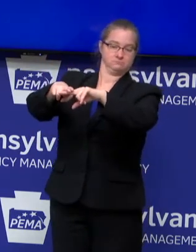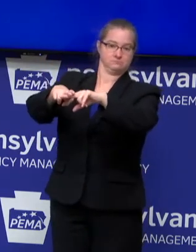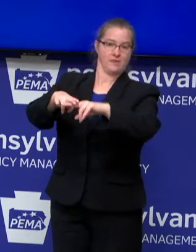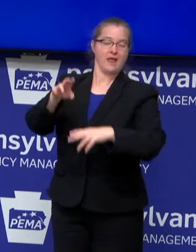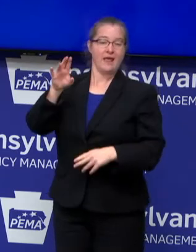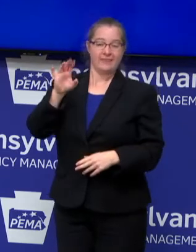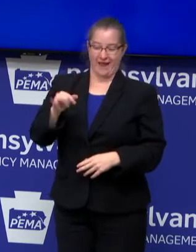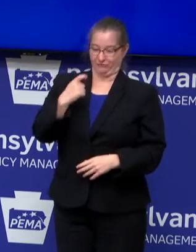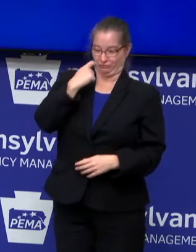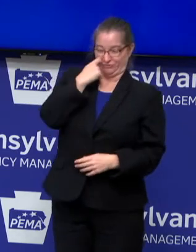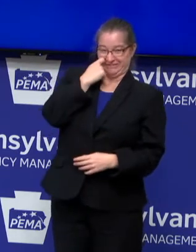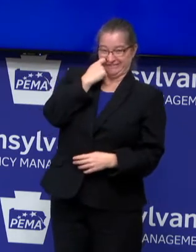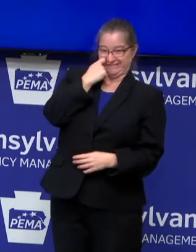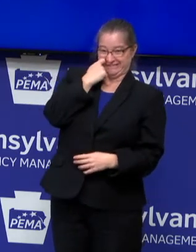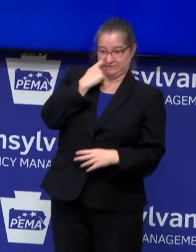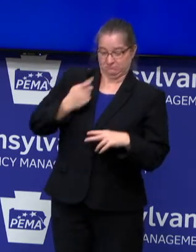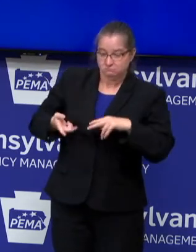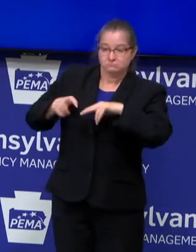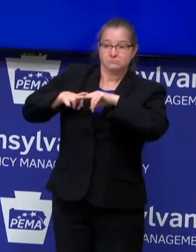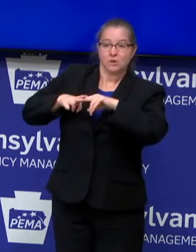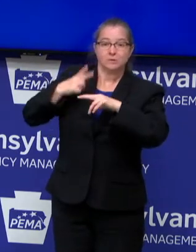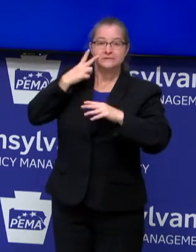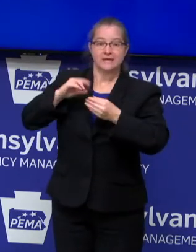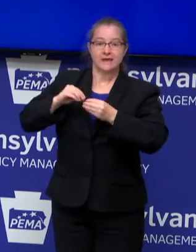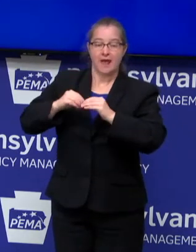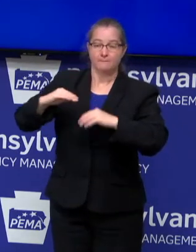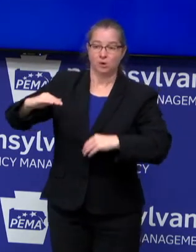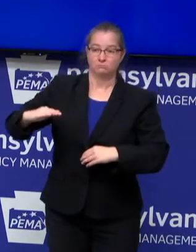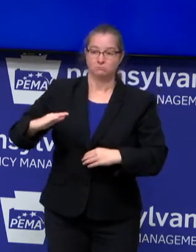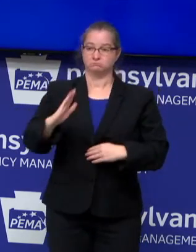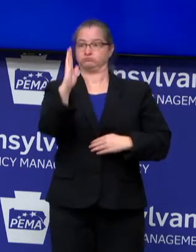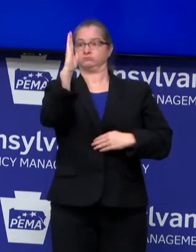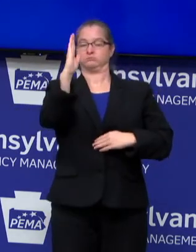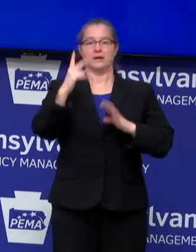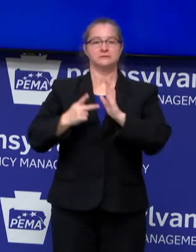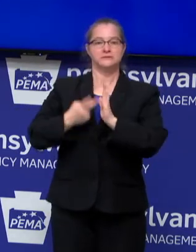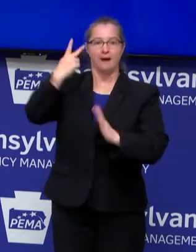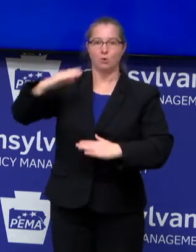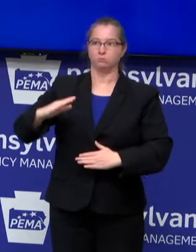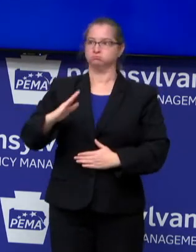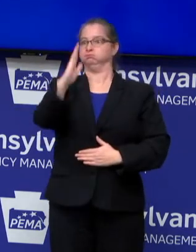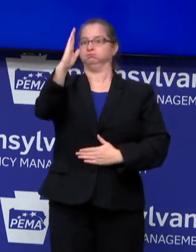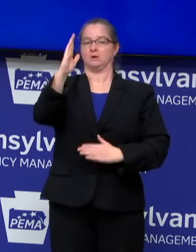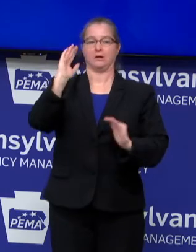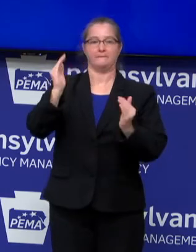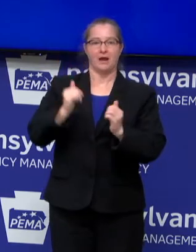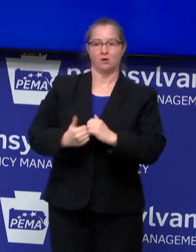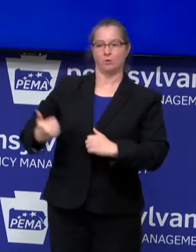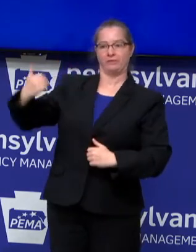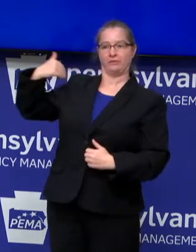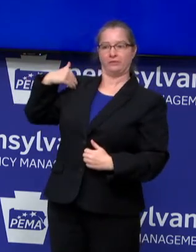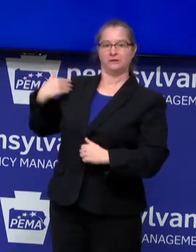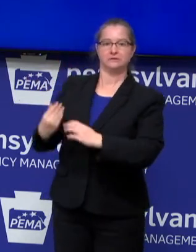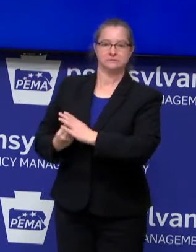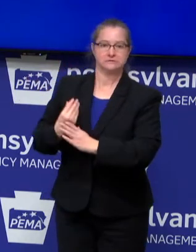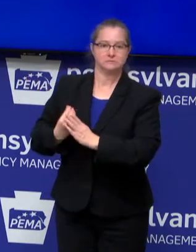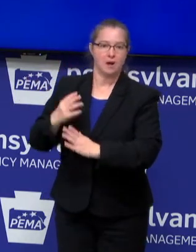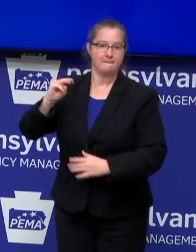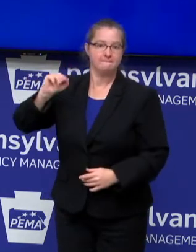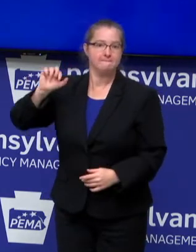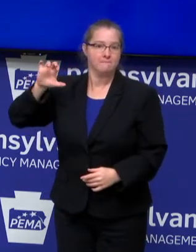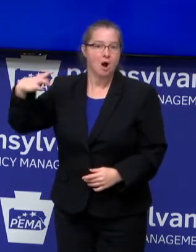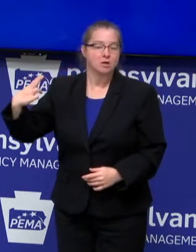recent wave, we're seeing a spike that's about double or more than double of what we did back in the spring. So, I think